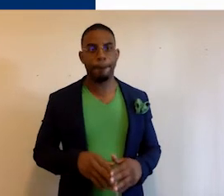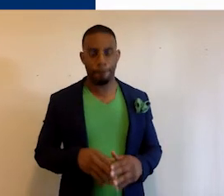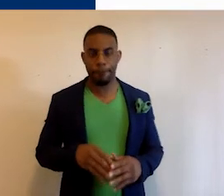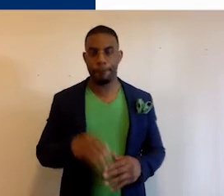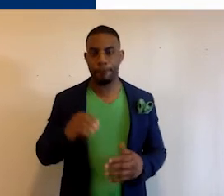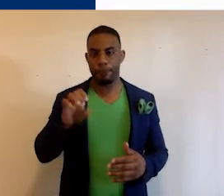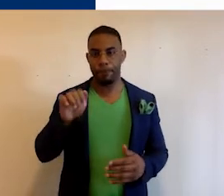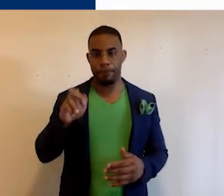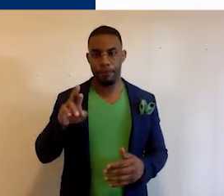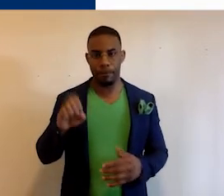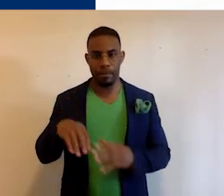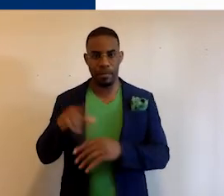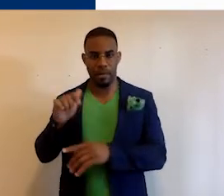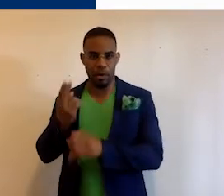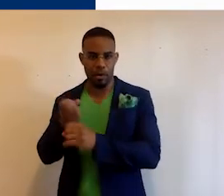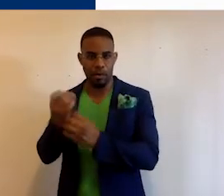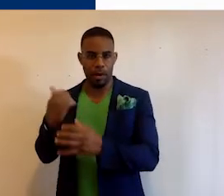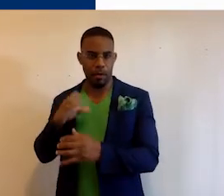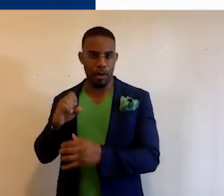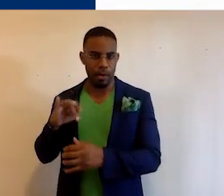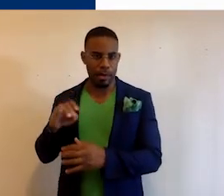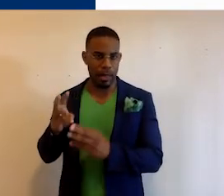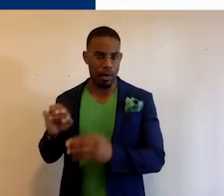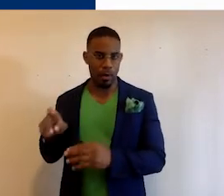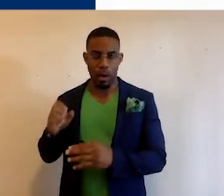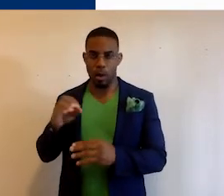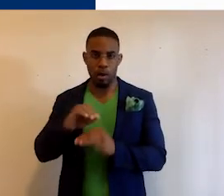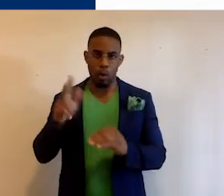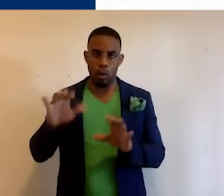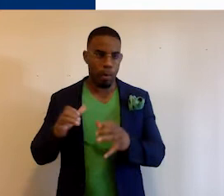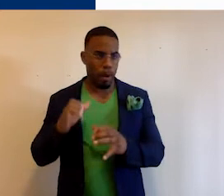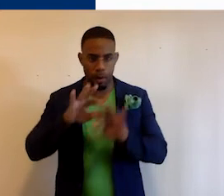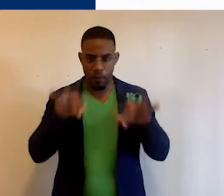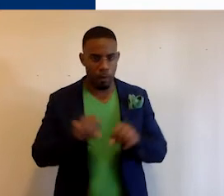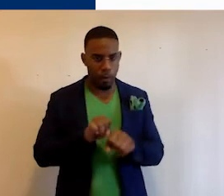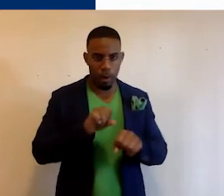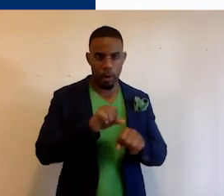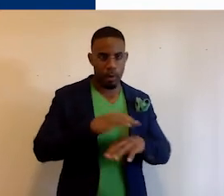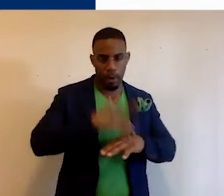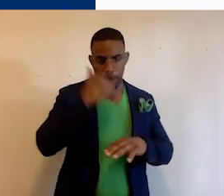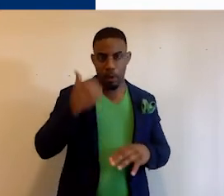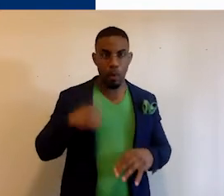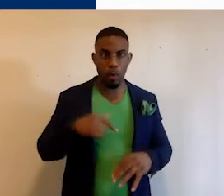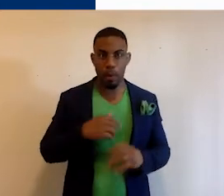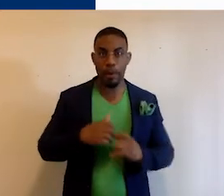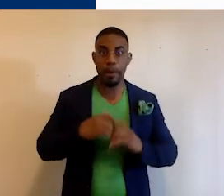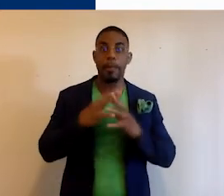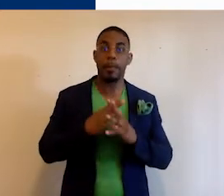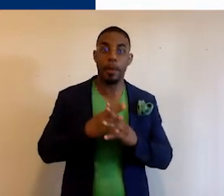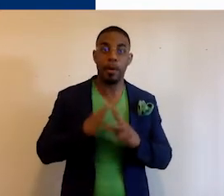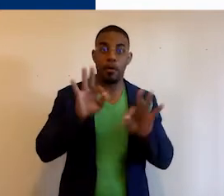out in LA, we use them for a lot of our design work. He did the designs. No third-party frameworks of platforms because we build